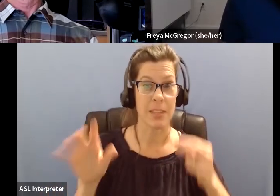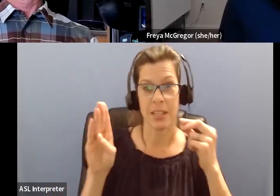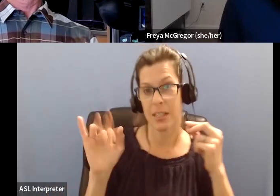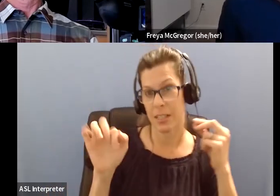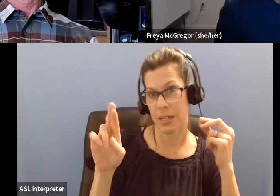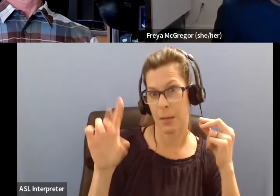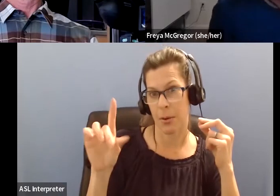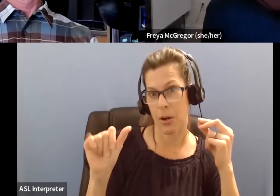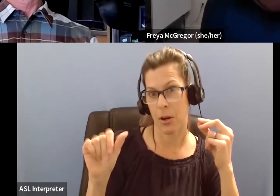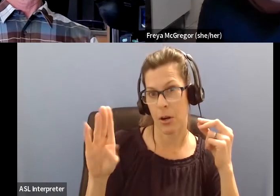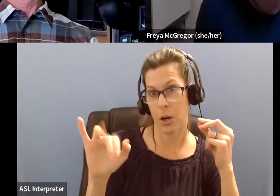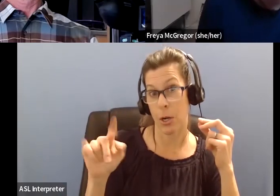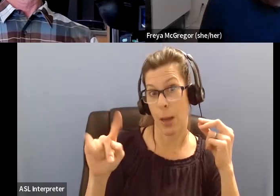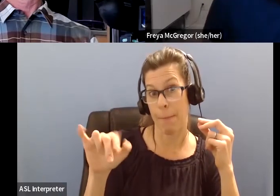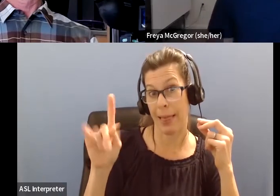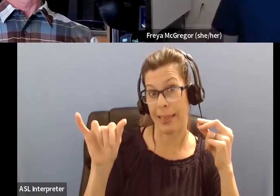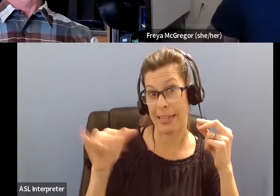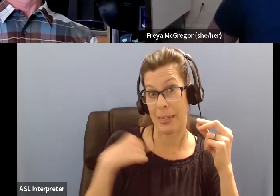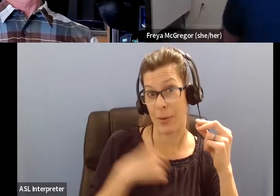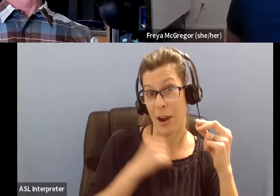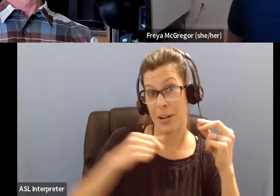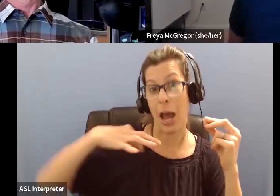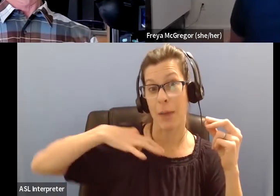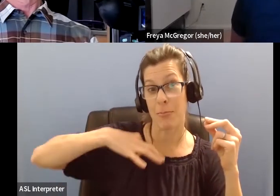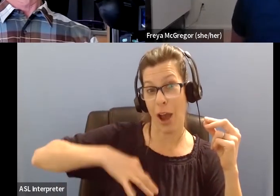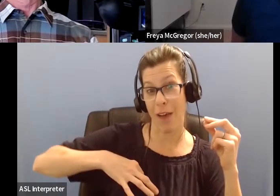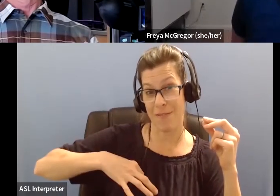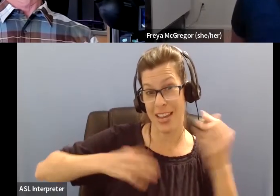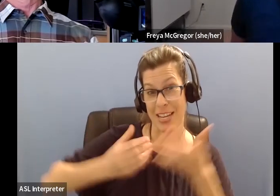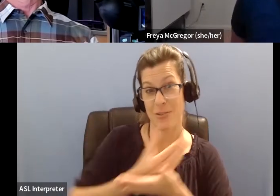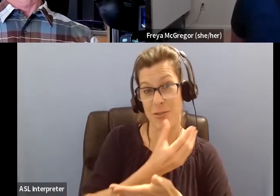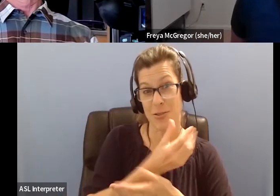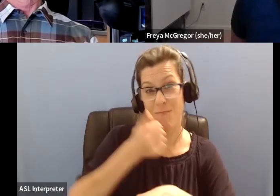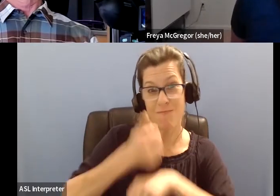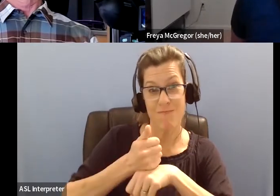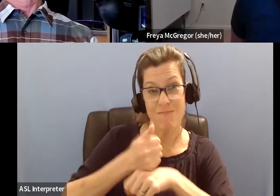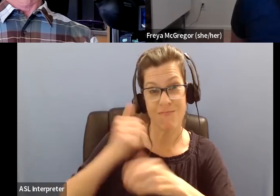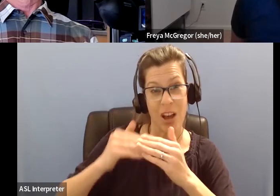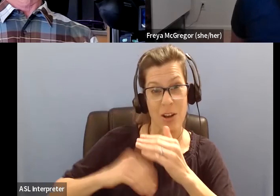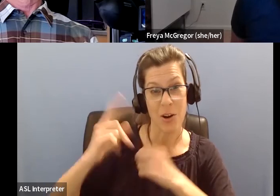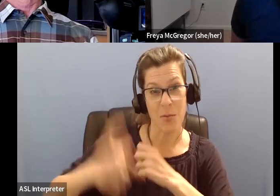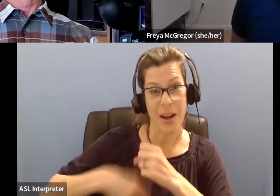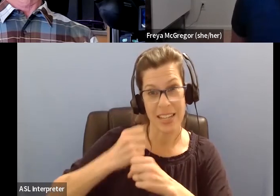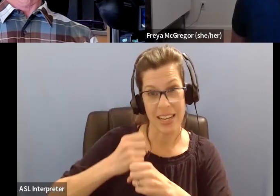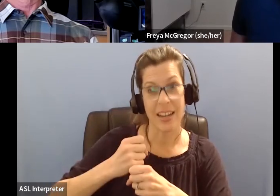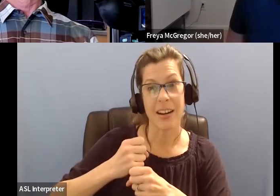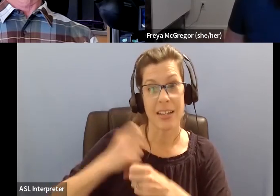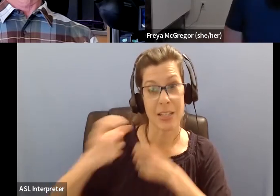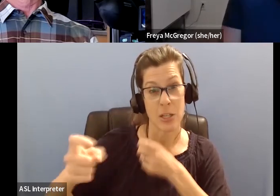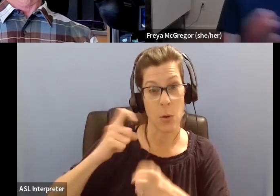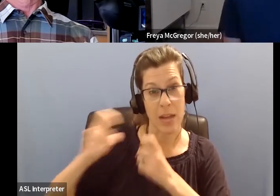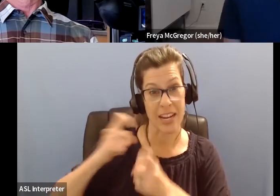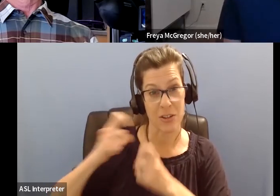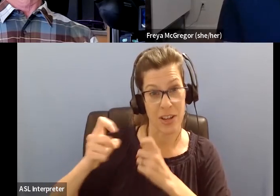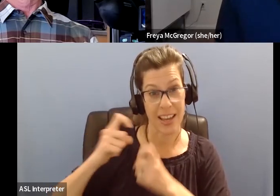Because we are a non-profit and a brand new one at that. Donations are really, really appreciated, um, to help us continue this work. Um, to, we're trying to